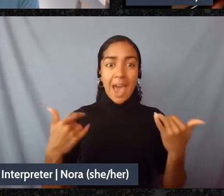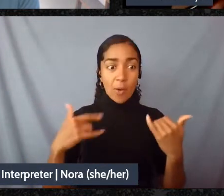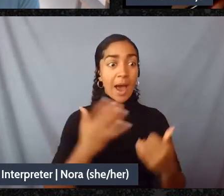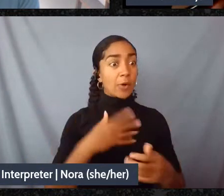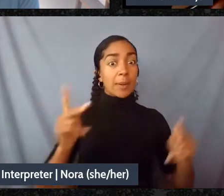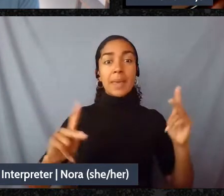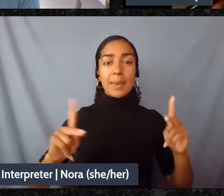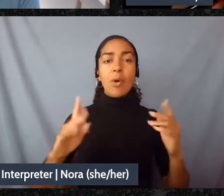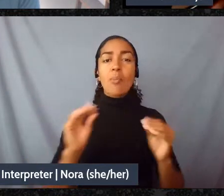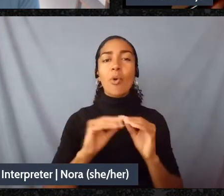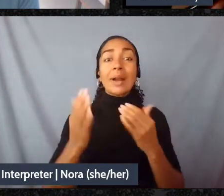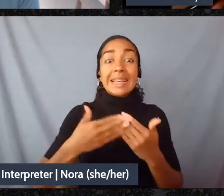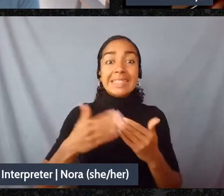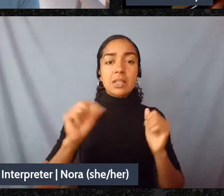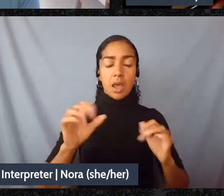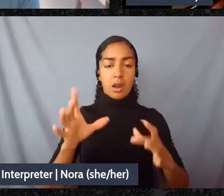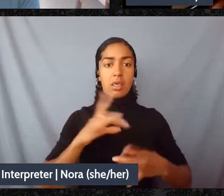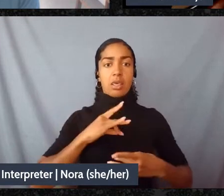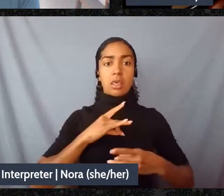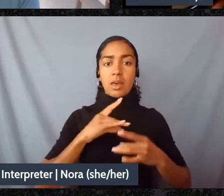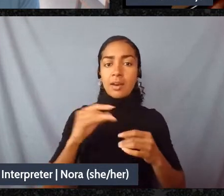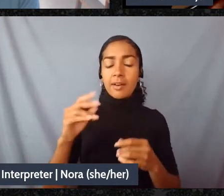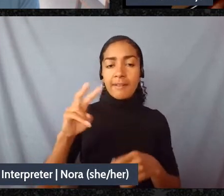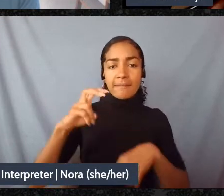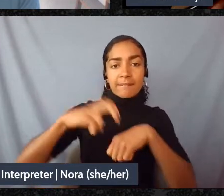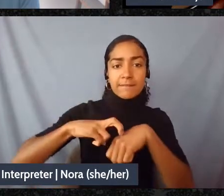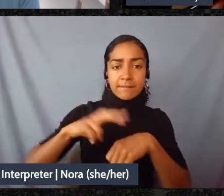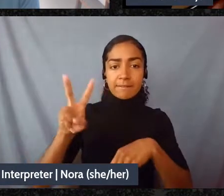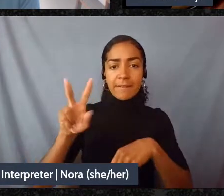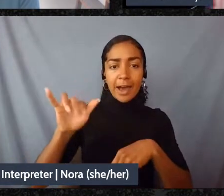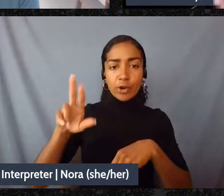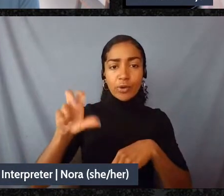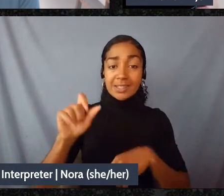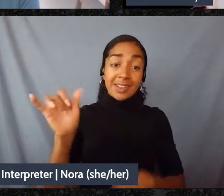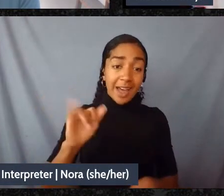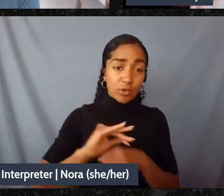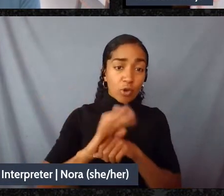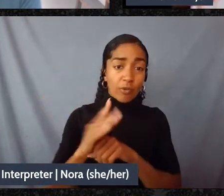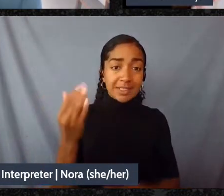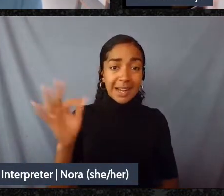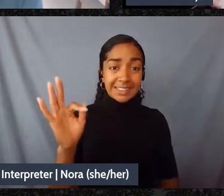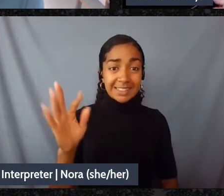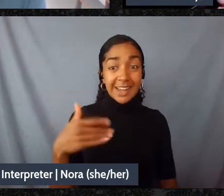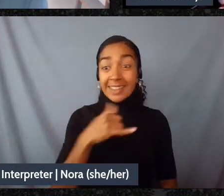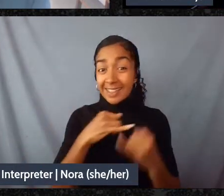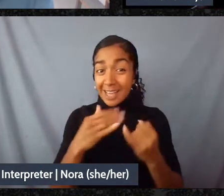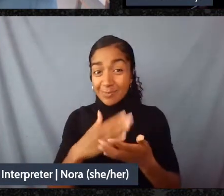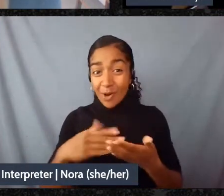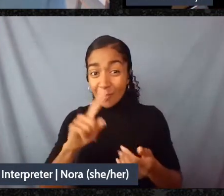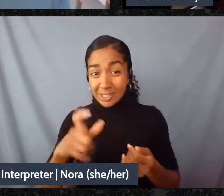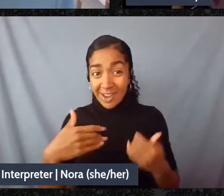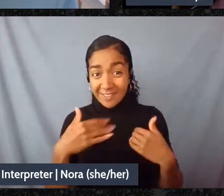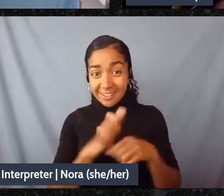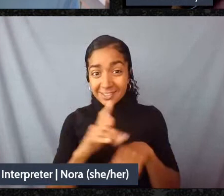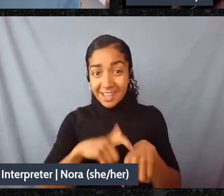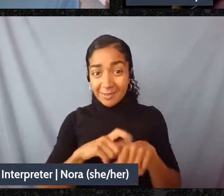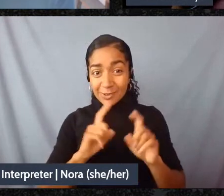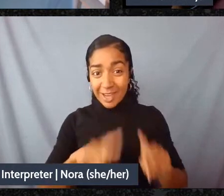-19. And the last part of the question, I don't know, do I have time to get into it just shortly? Okay.